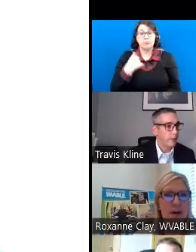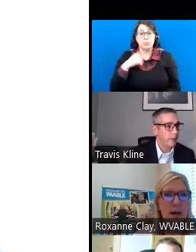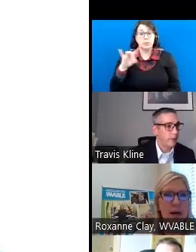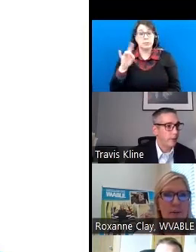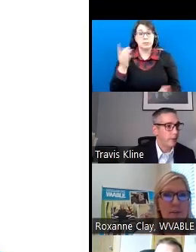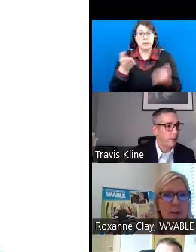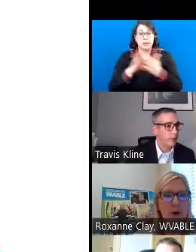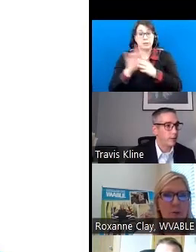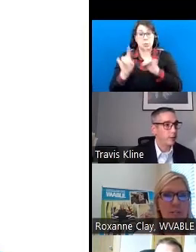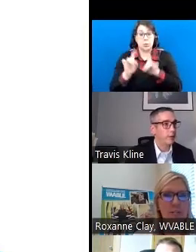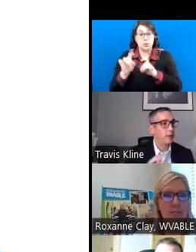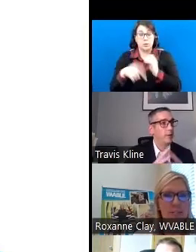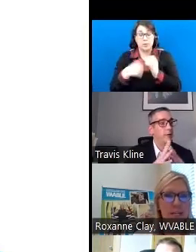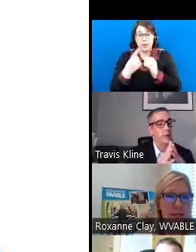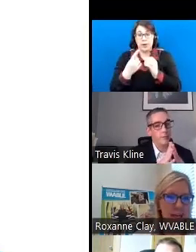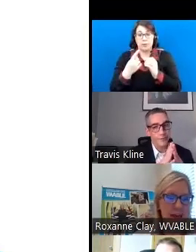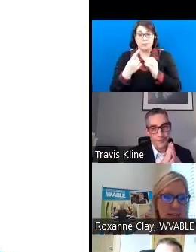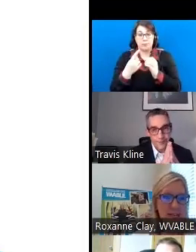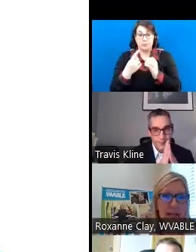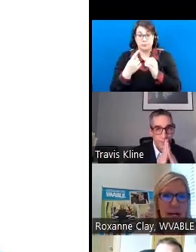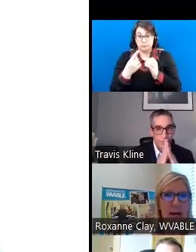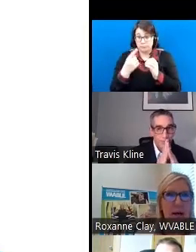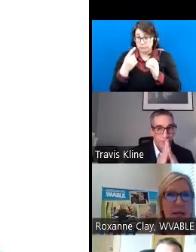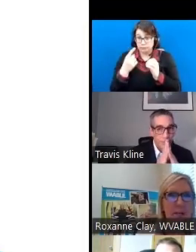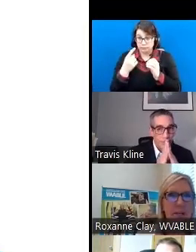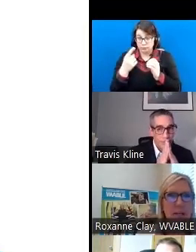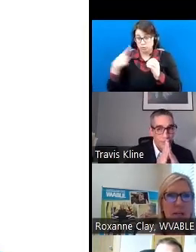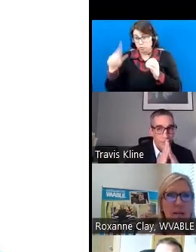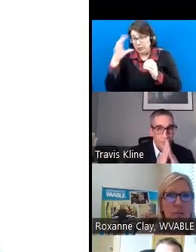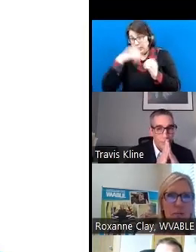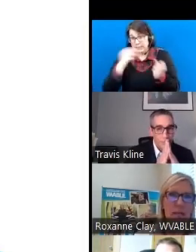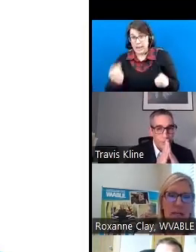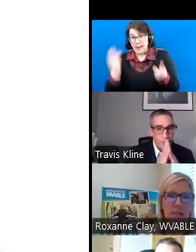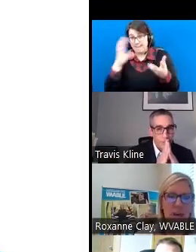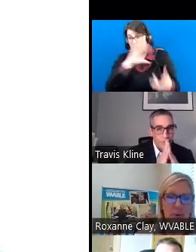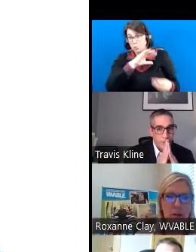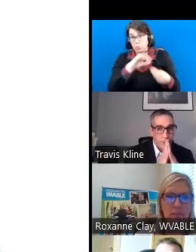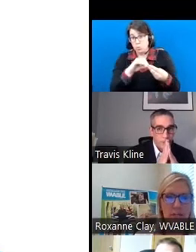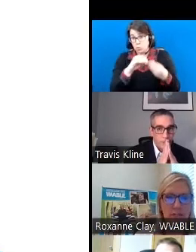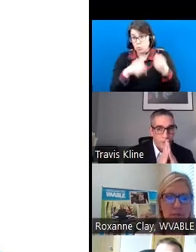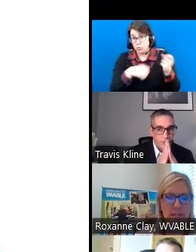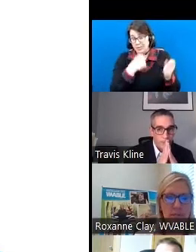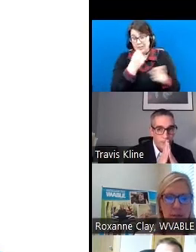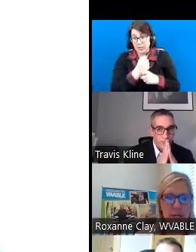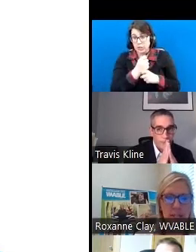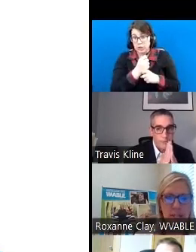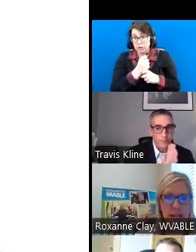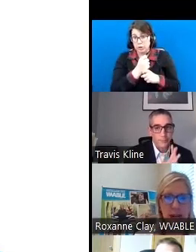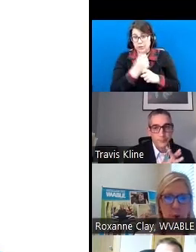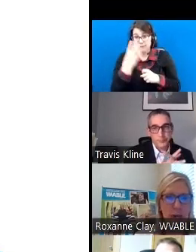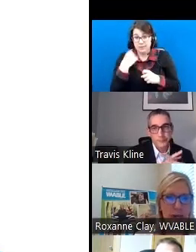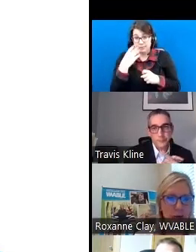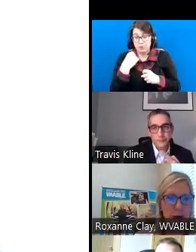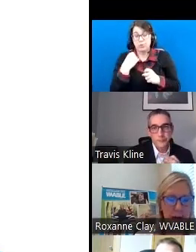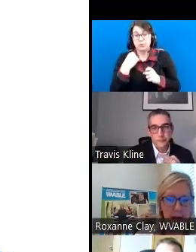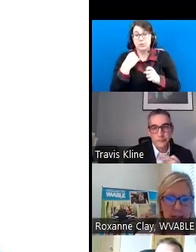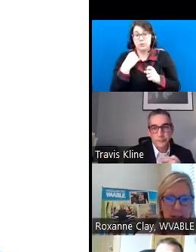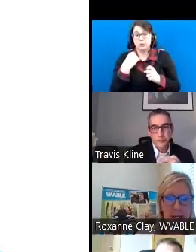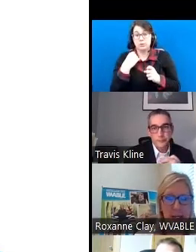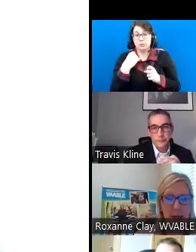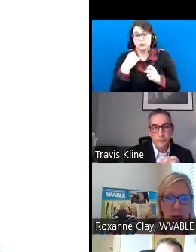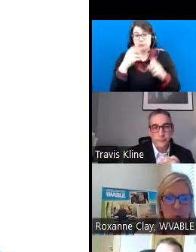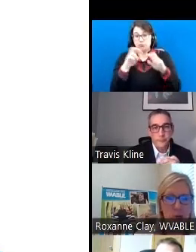question about, you know, our participants taking a guess about the accumulative number of years of experience that our panel